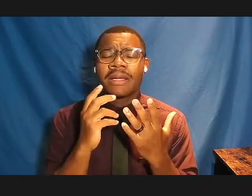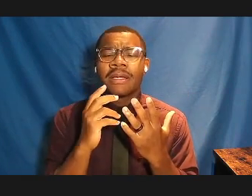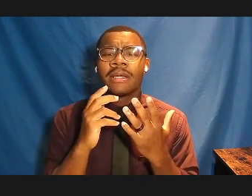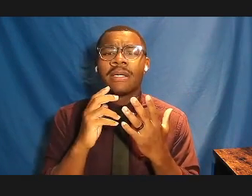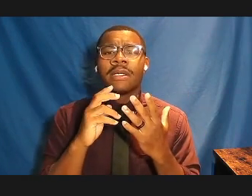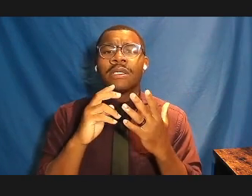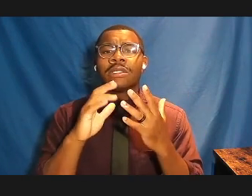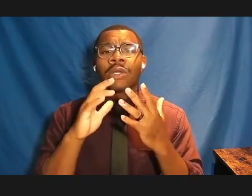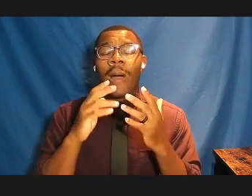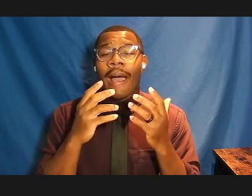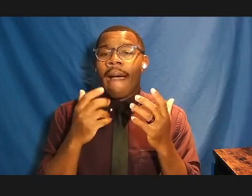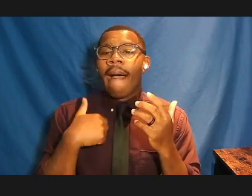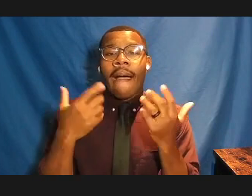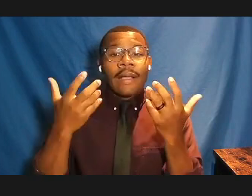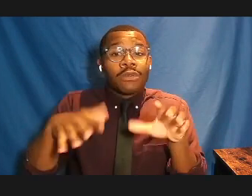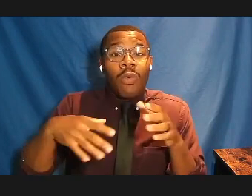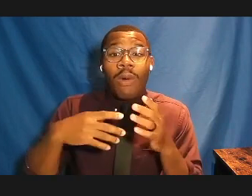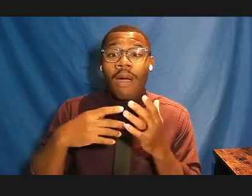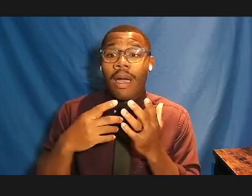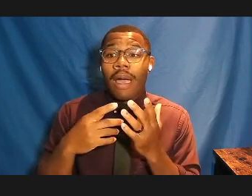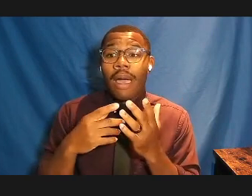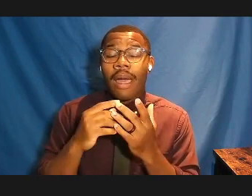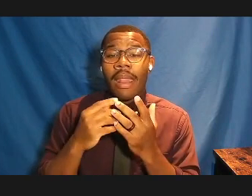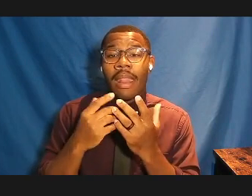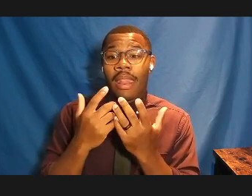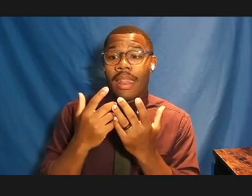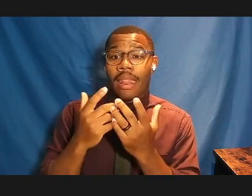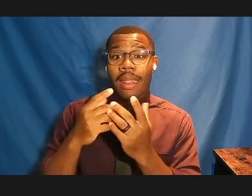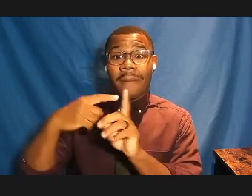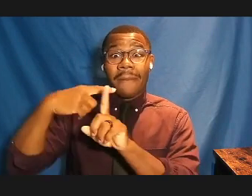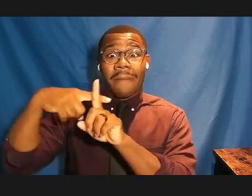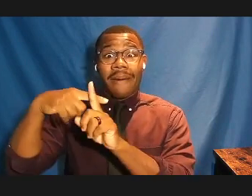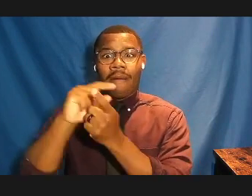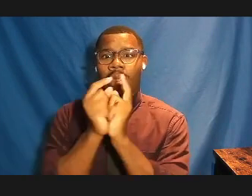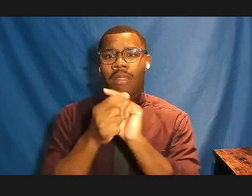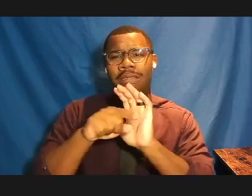down, but I just want to be, I want to understand,